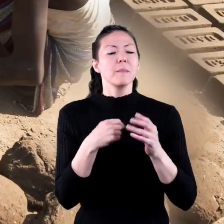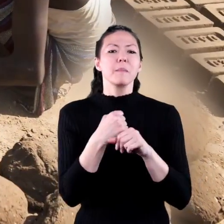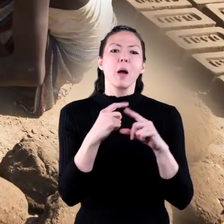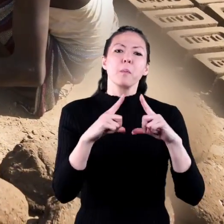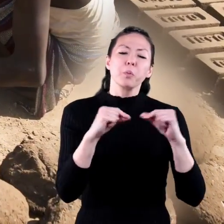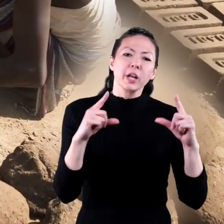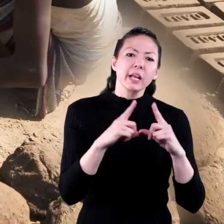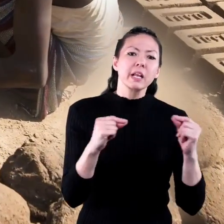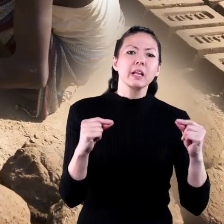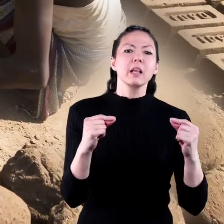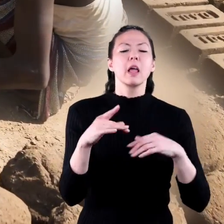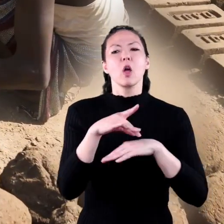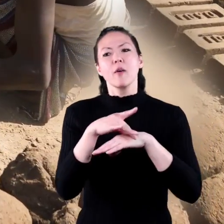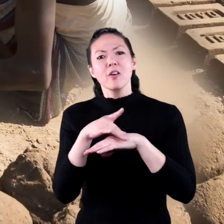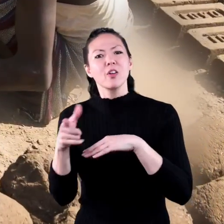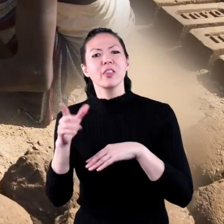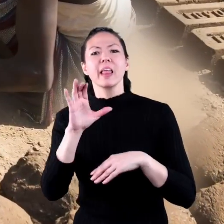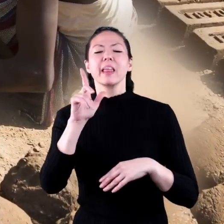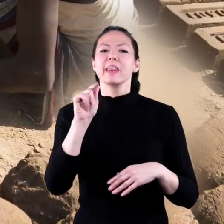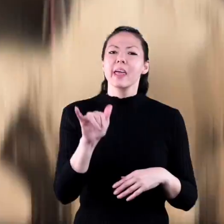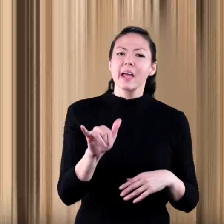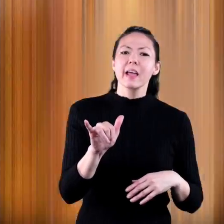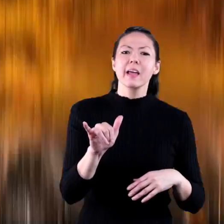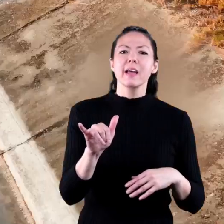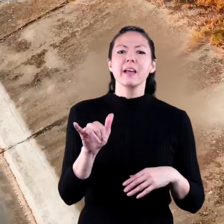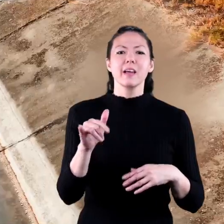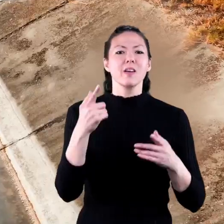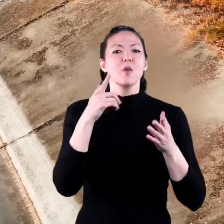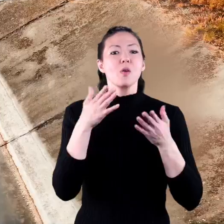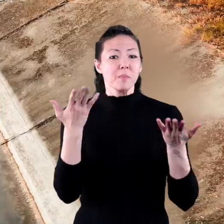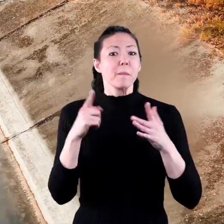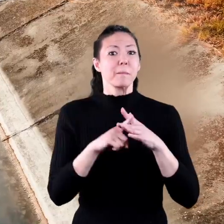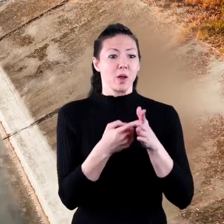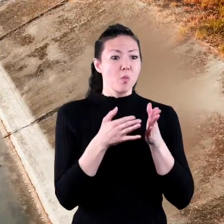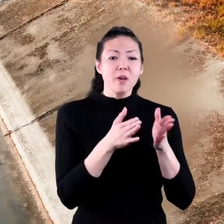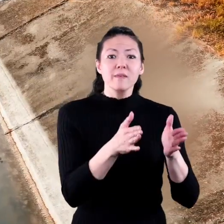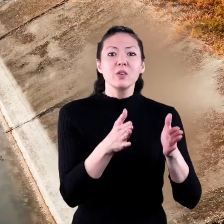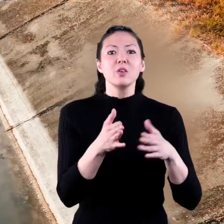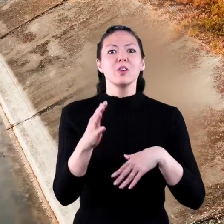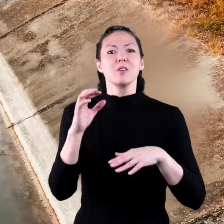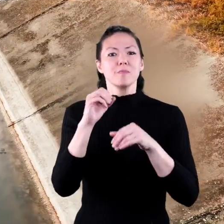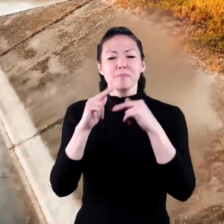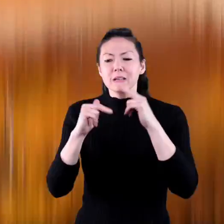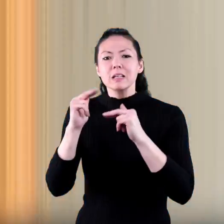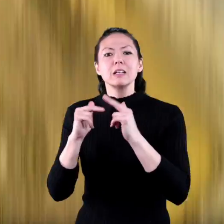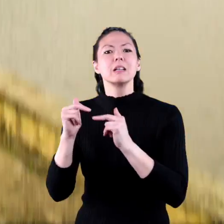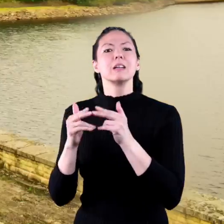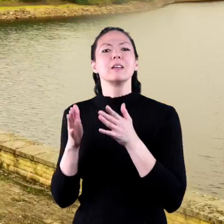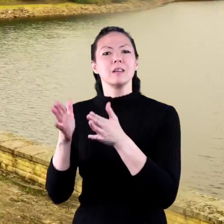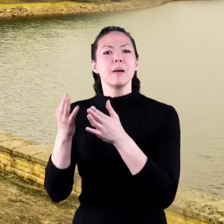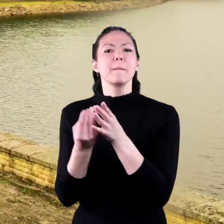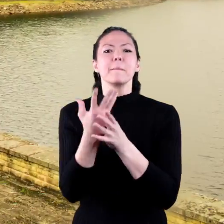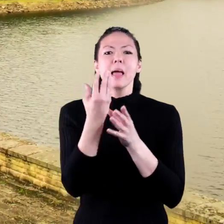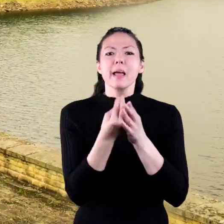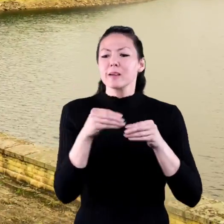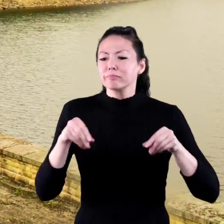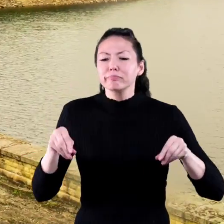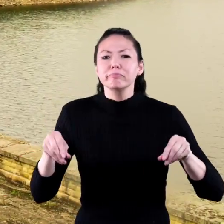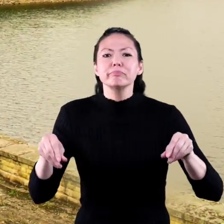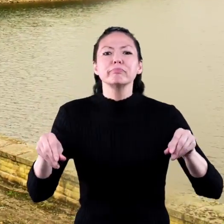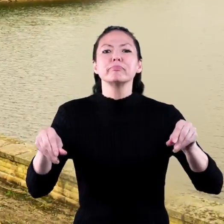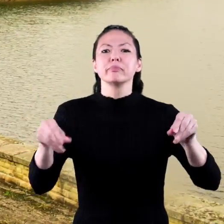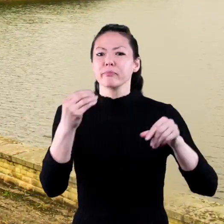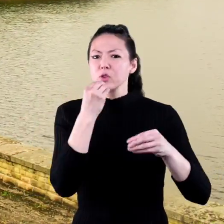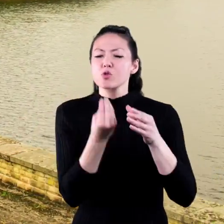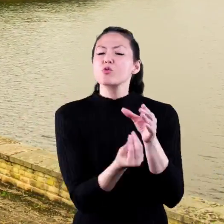bricks of earth and clay, and began diverting rivers and streams to build reservoirs and irrigate crops. They